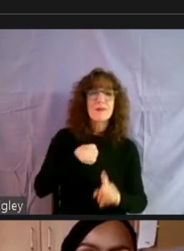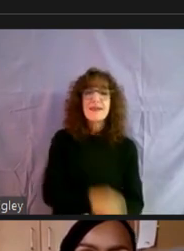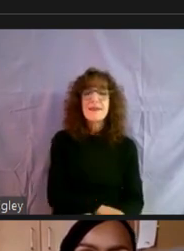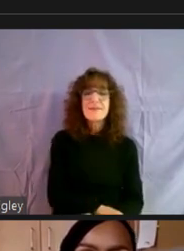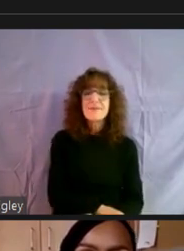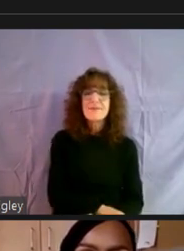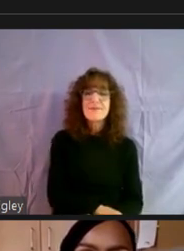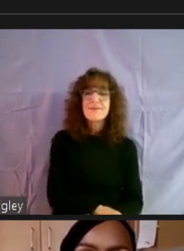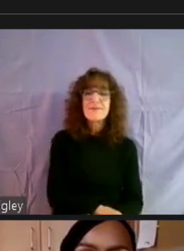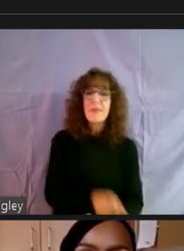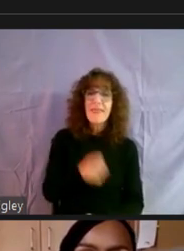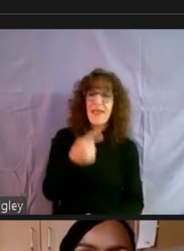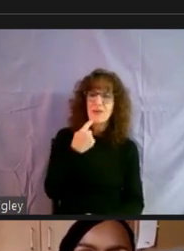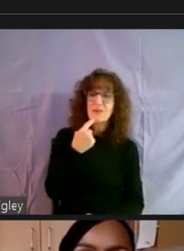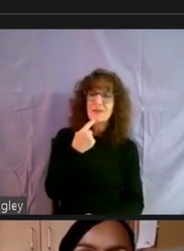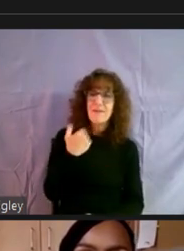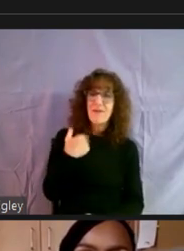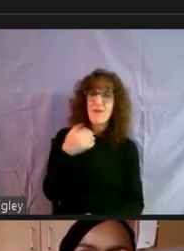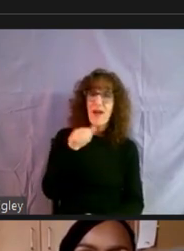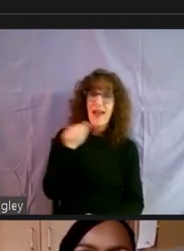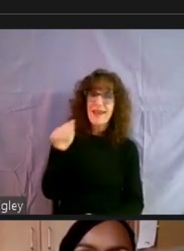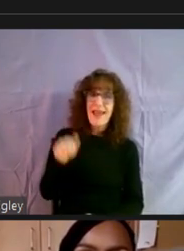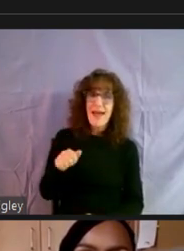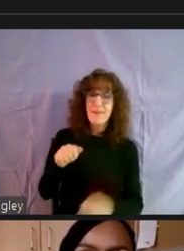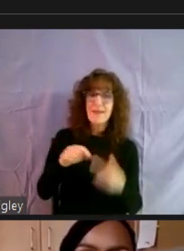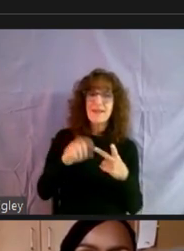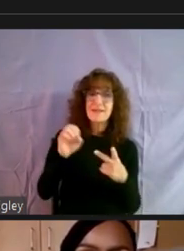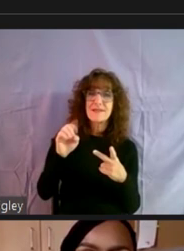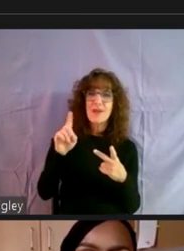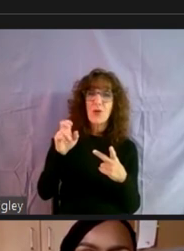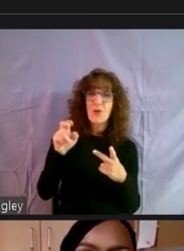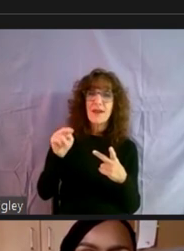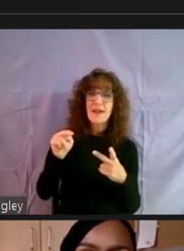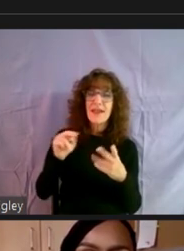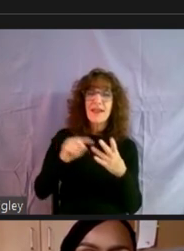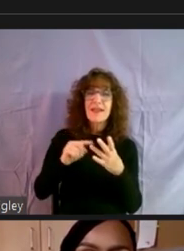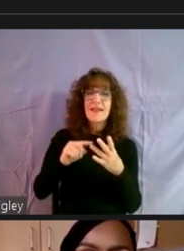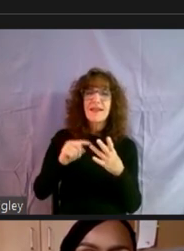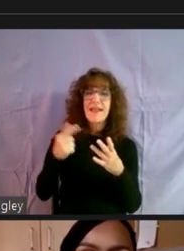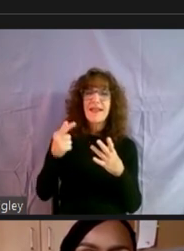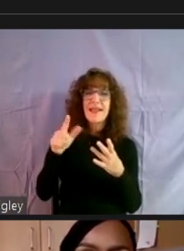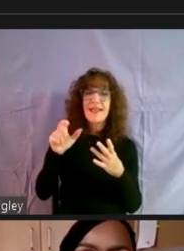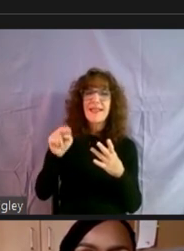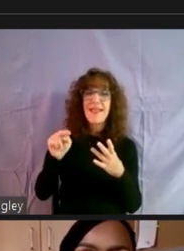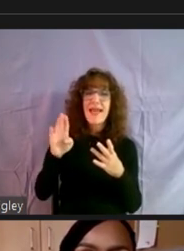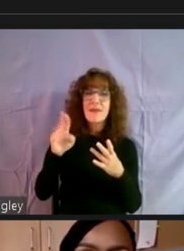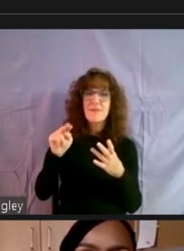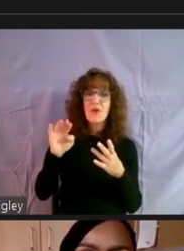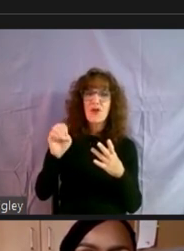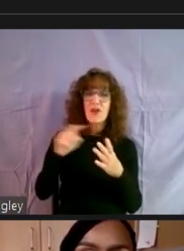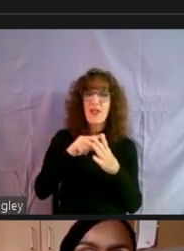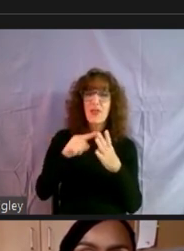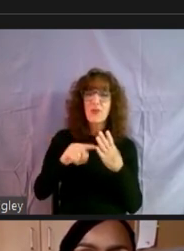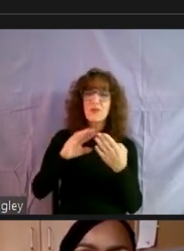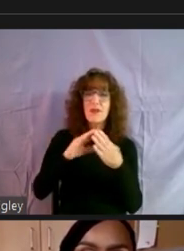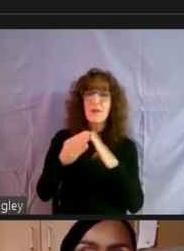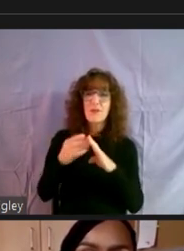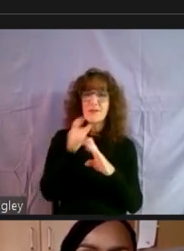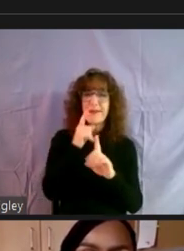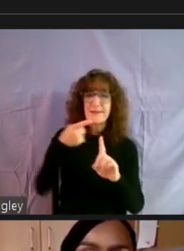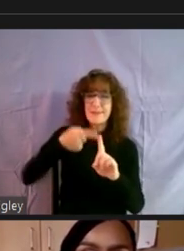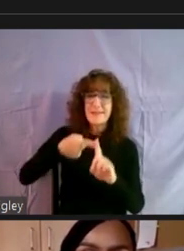And, and you did say earlier Annapolis, Odenton and Glen Burnie are the communities where they are, but that's not the name. Okay.